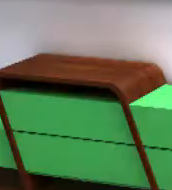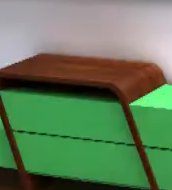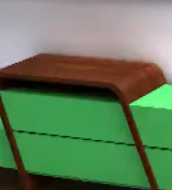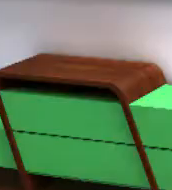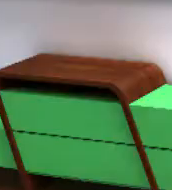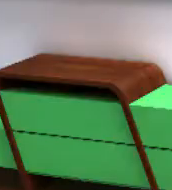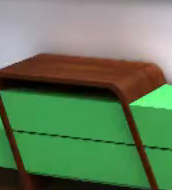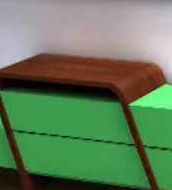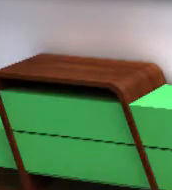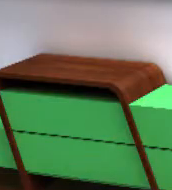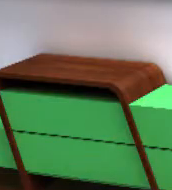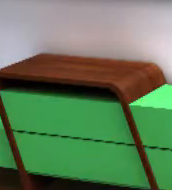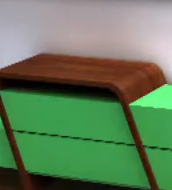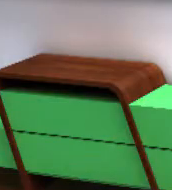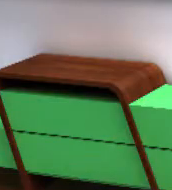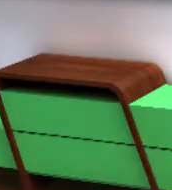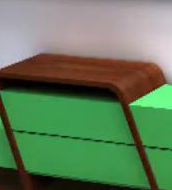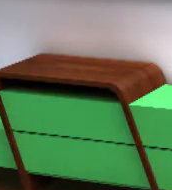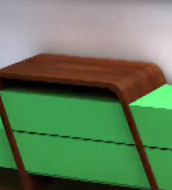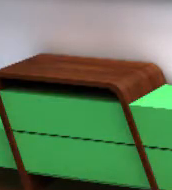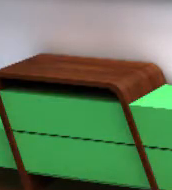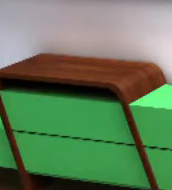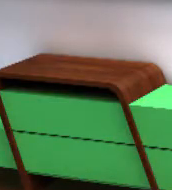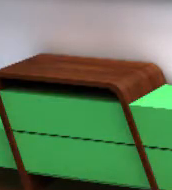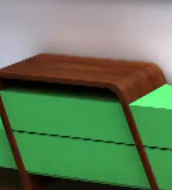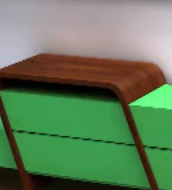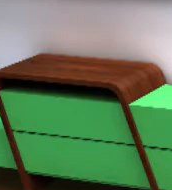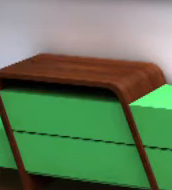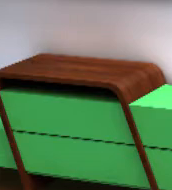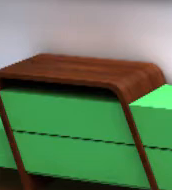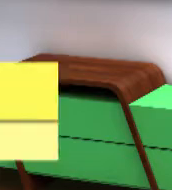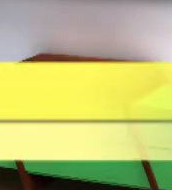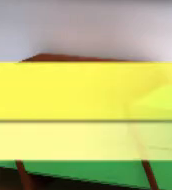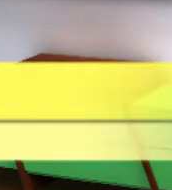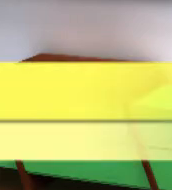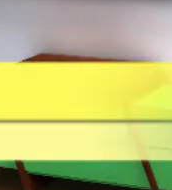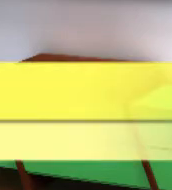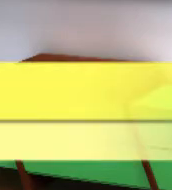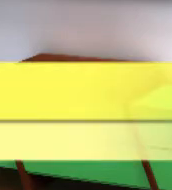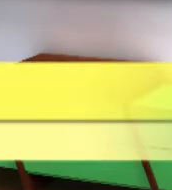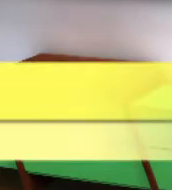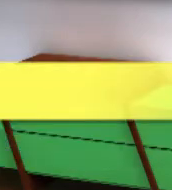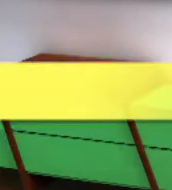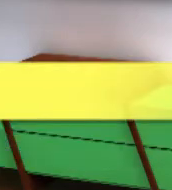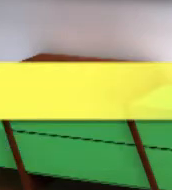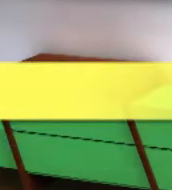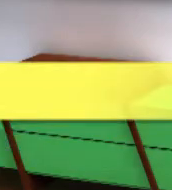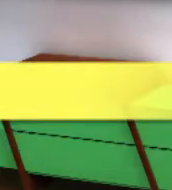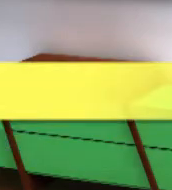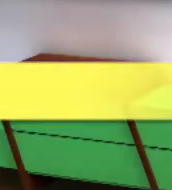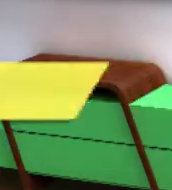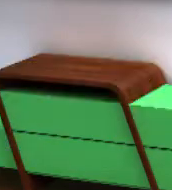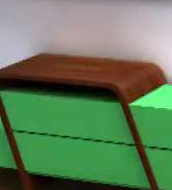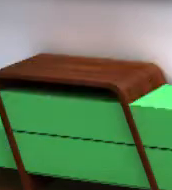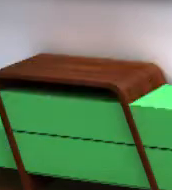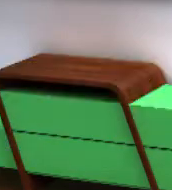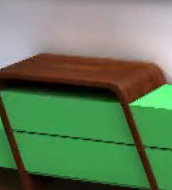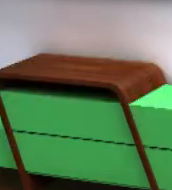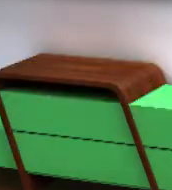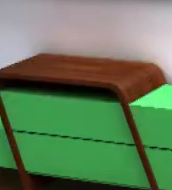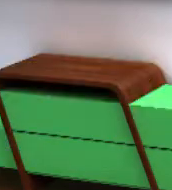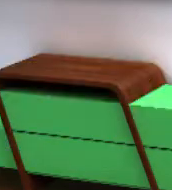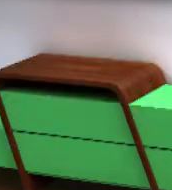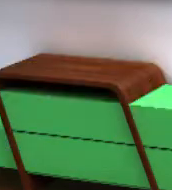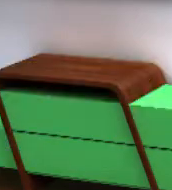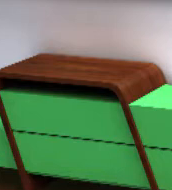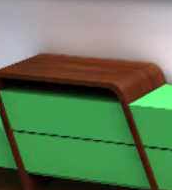thank you for joining us during this edition of your local news for today have a pleasant weekend and